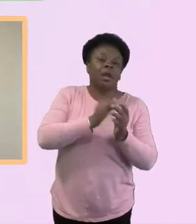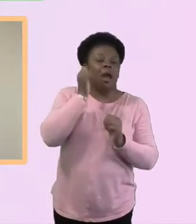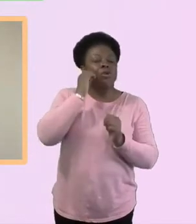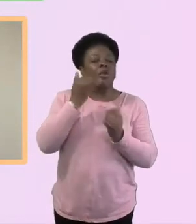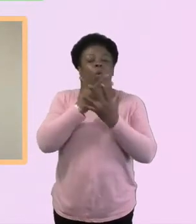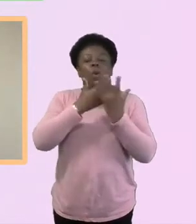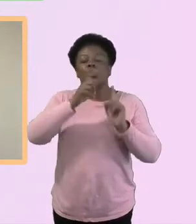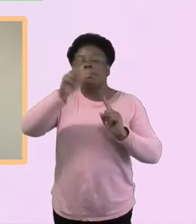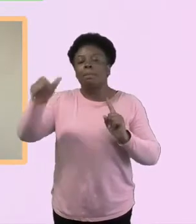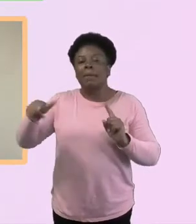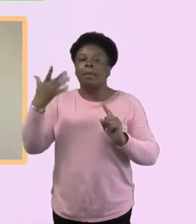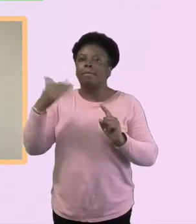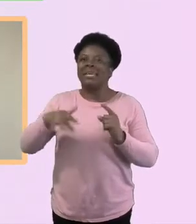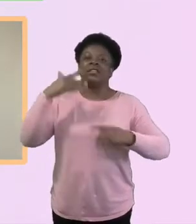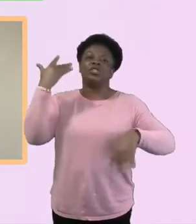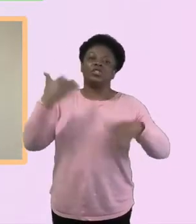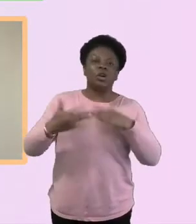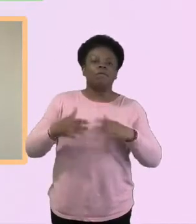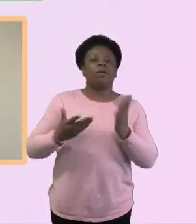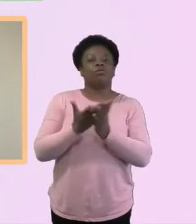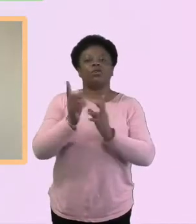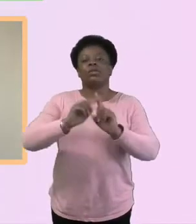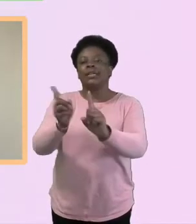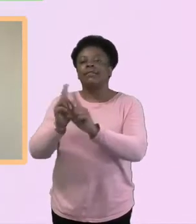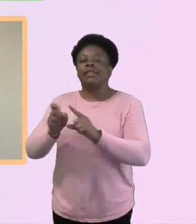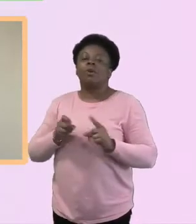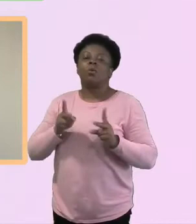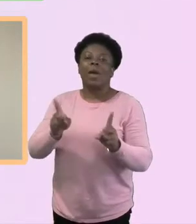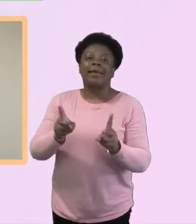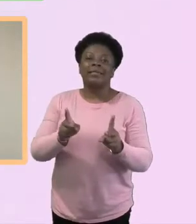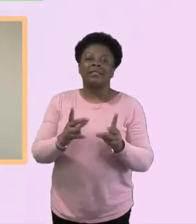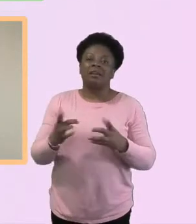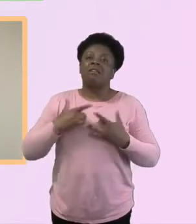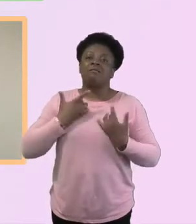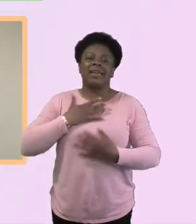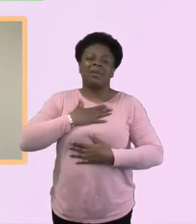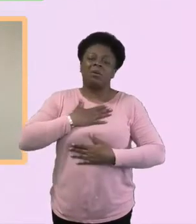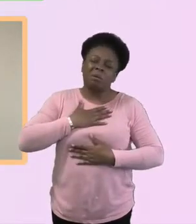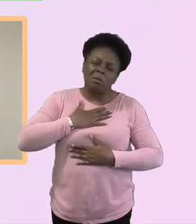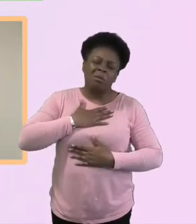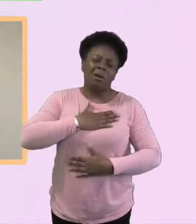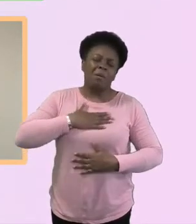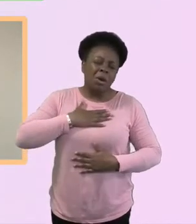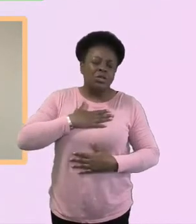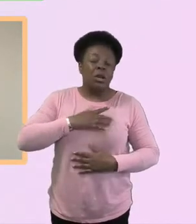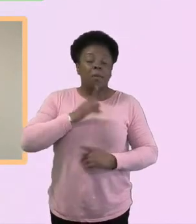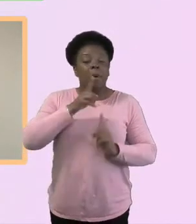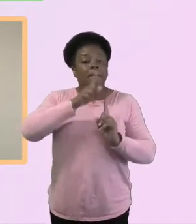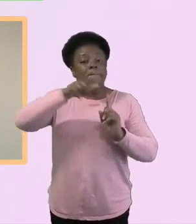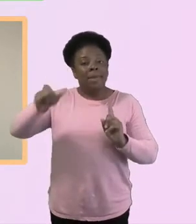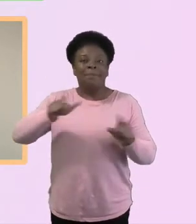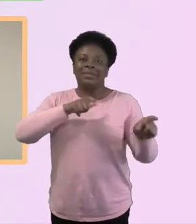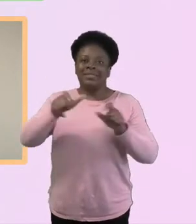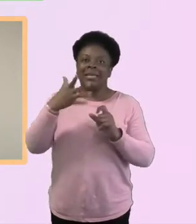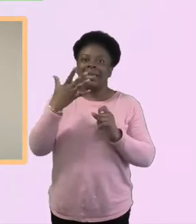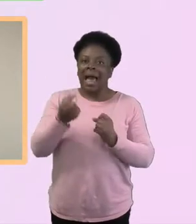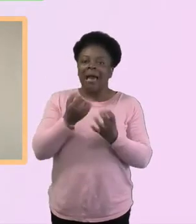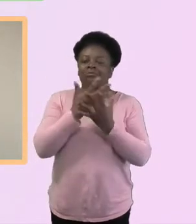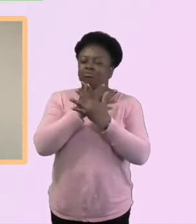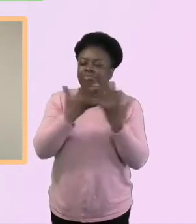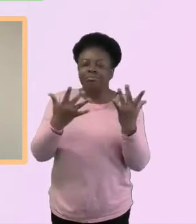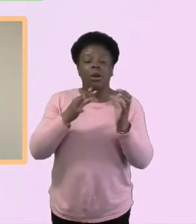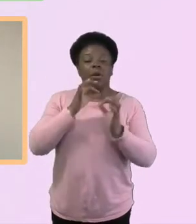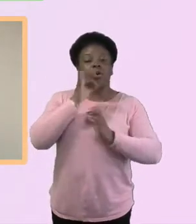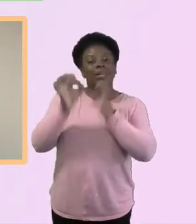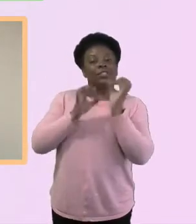opening up about it, which again, is heartbreaking to hear, but, um, but I think people have got those questions even more now, just because like I said, that the